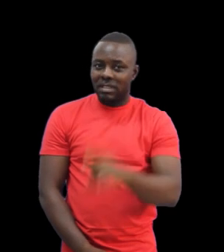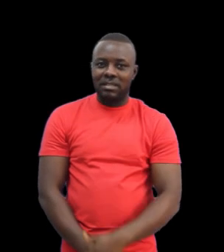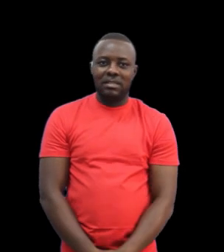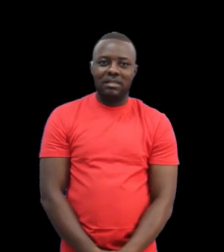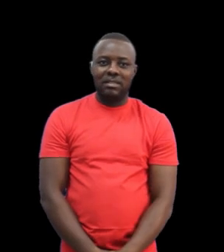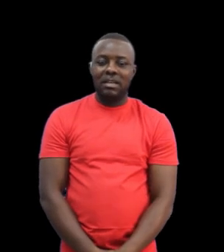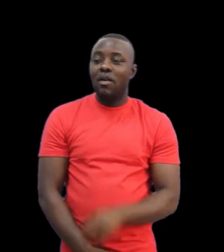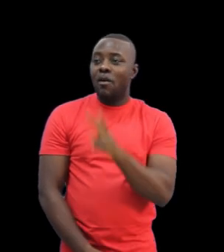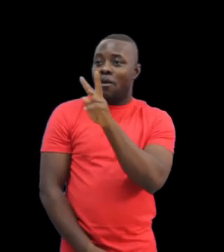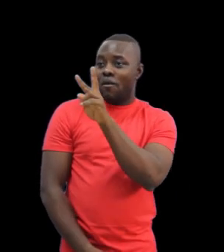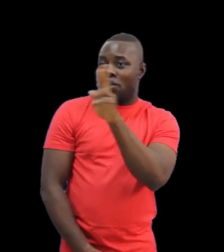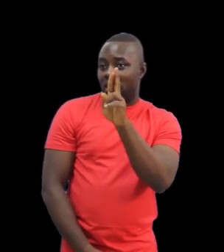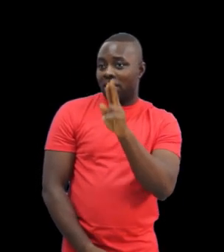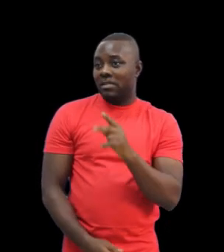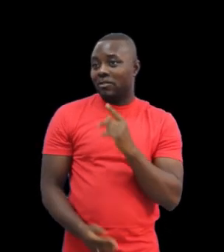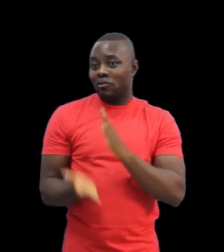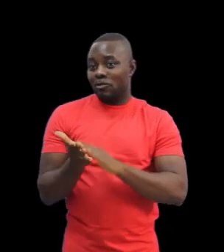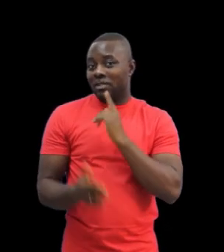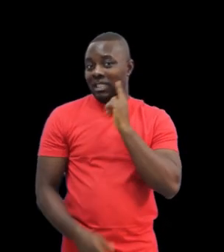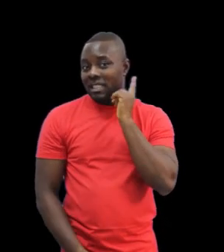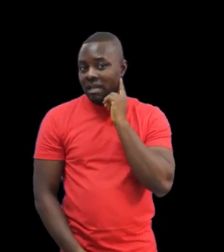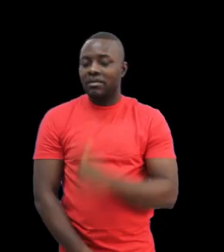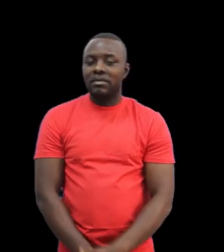In 1971, Volta School for the Deaf.